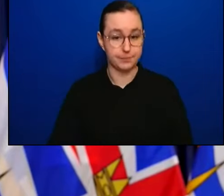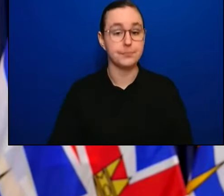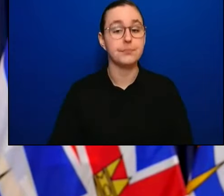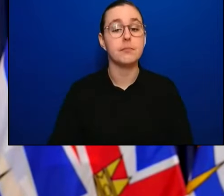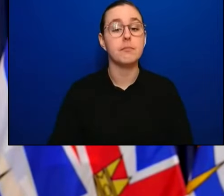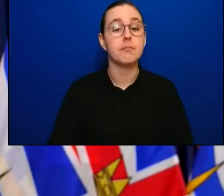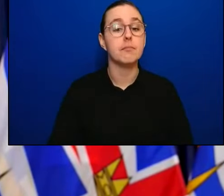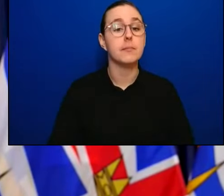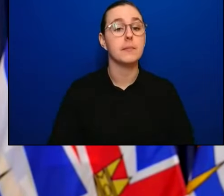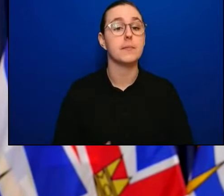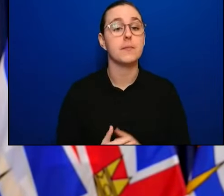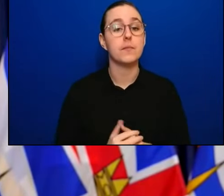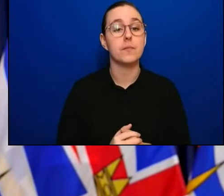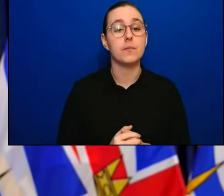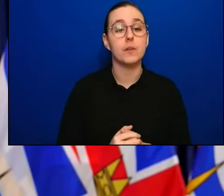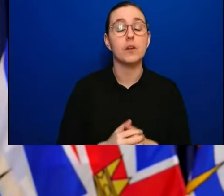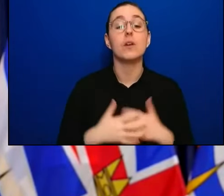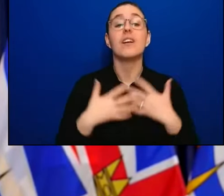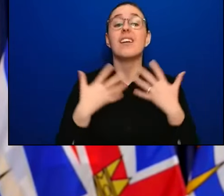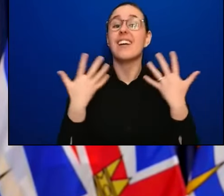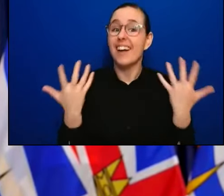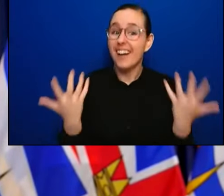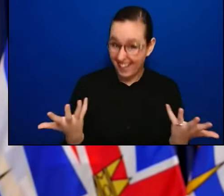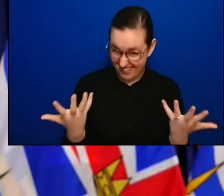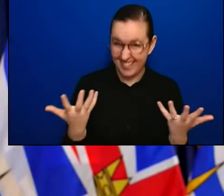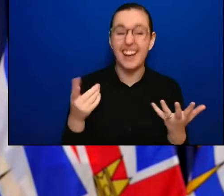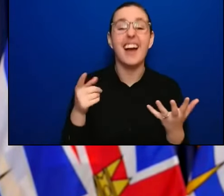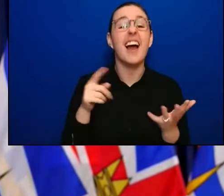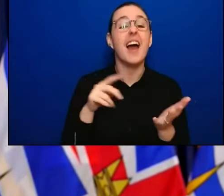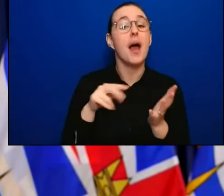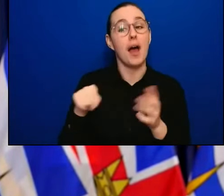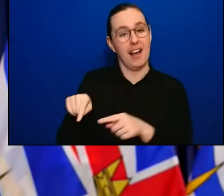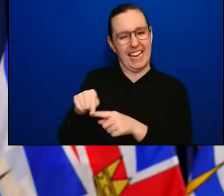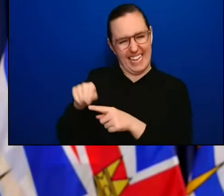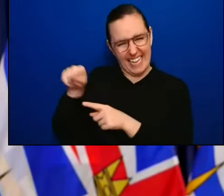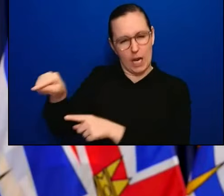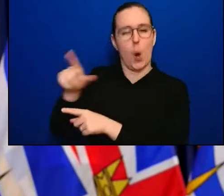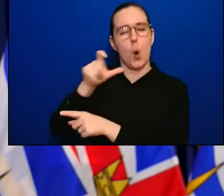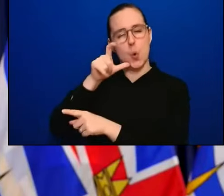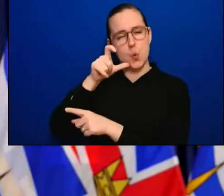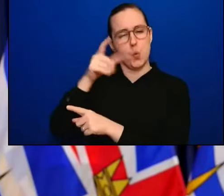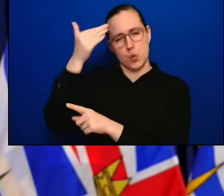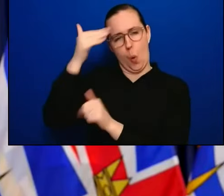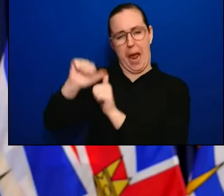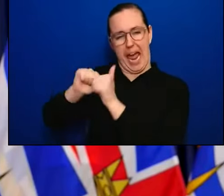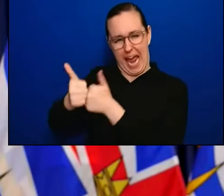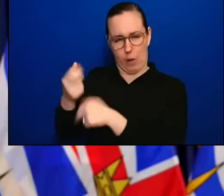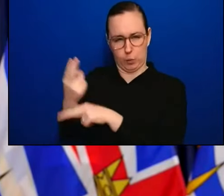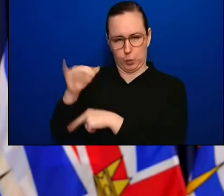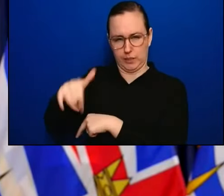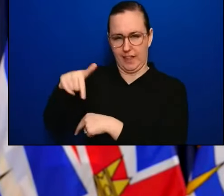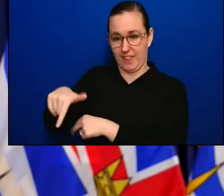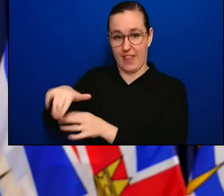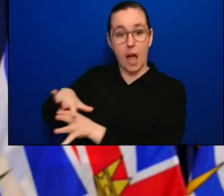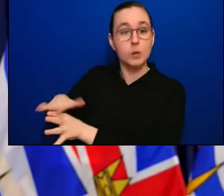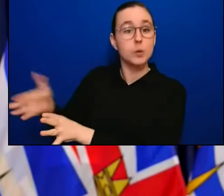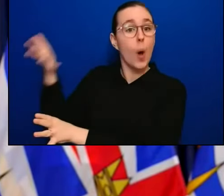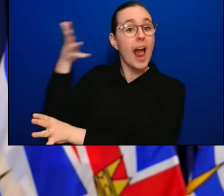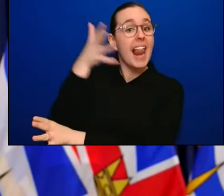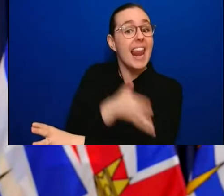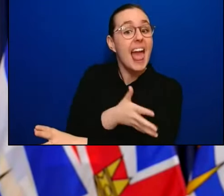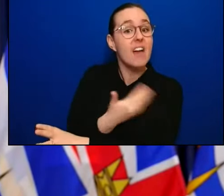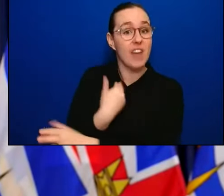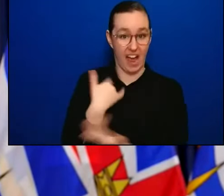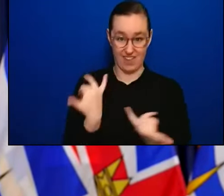And are being used at the discretion of medical health officers in the appropriate settings. That leaves a current inventory of 9,620,620